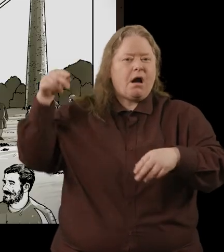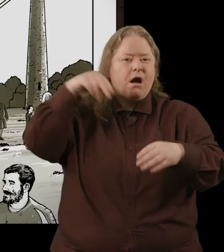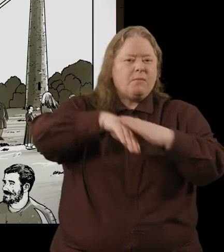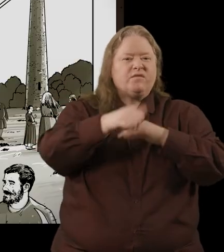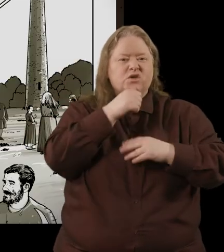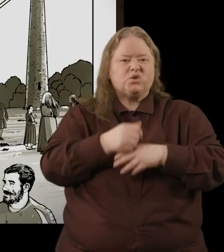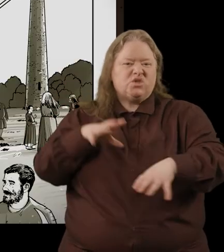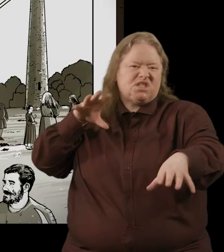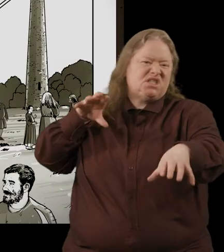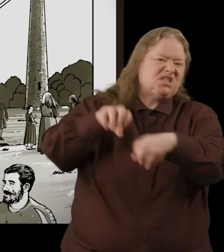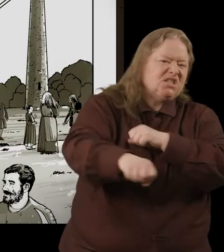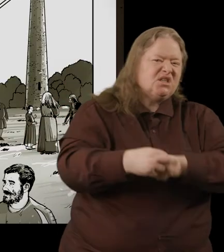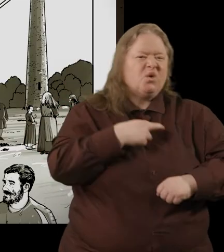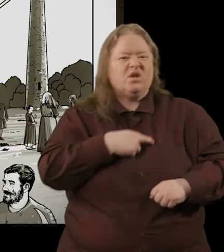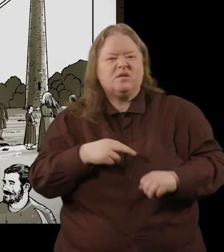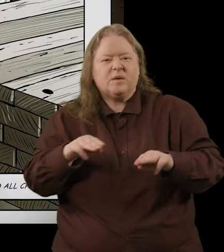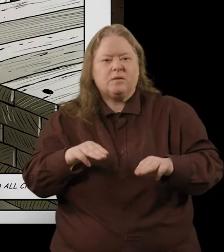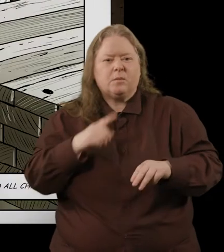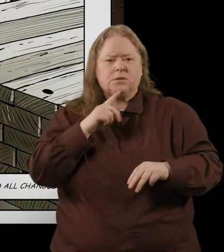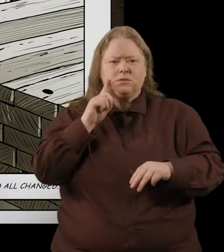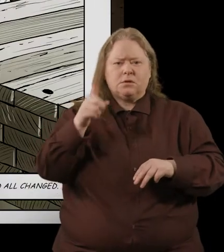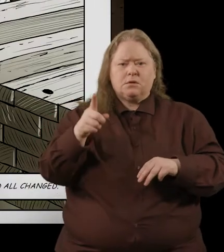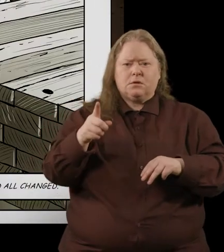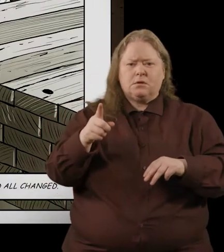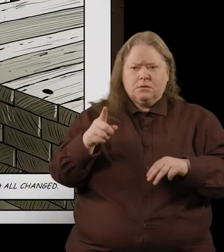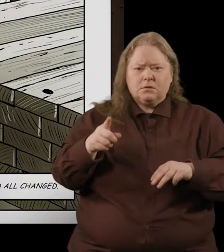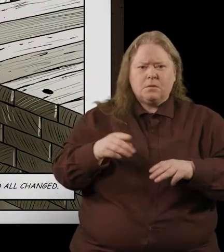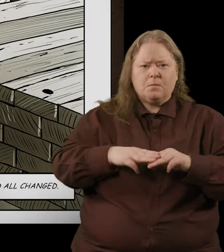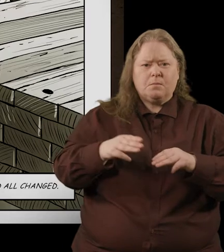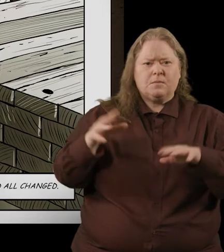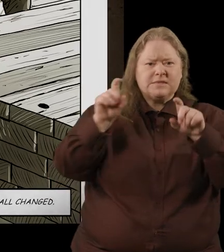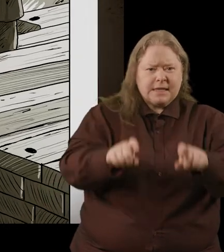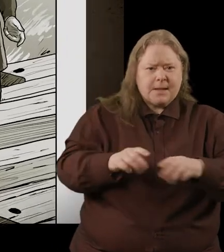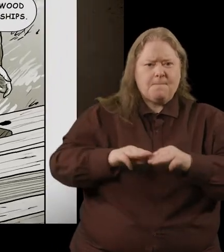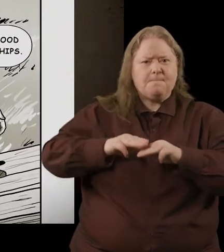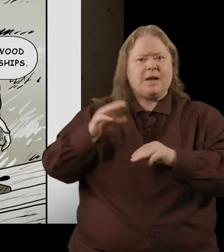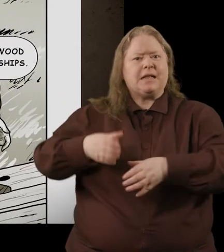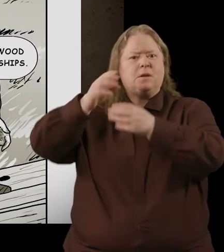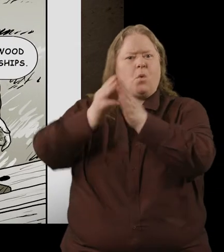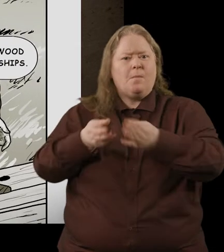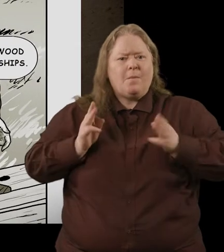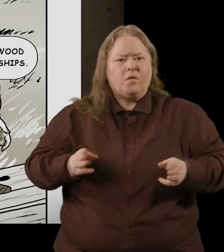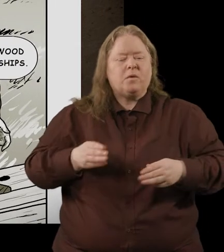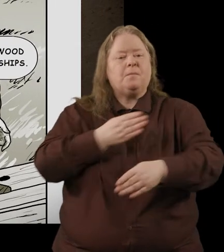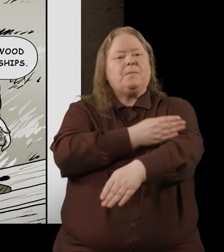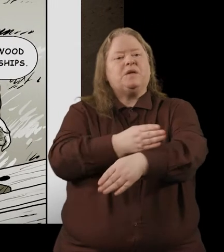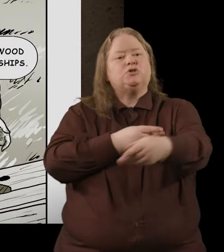but as the vikings began to settle in ireland and glendalough became more powerful they began to trade with each other